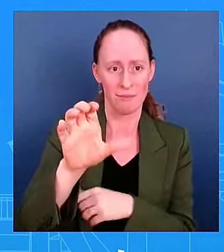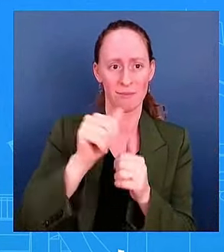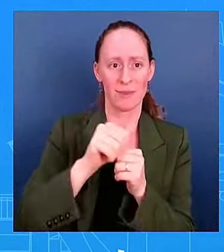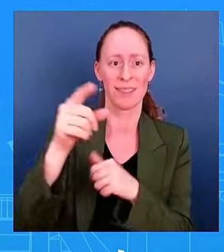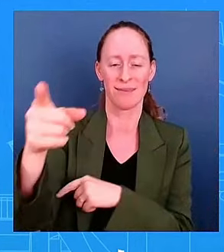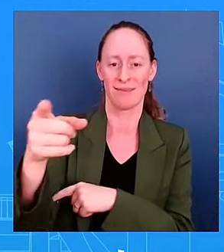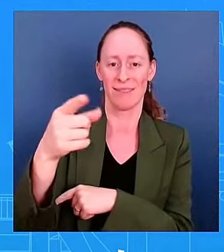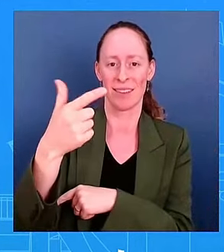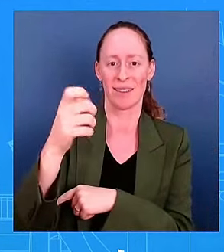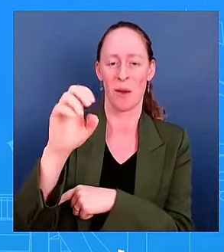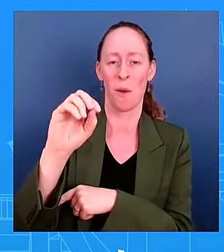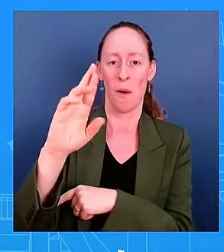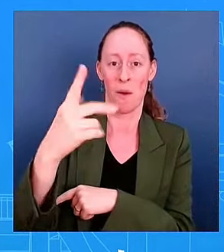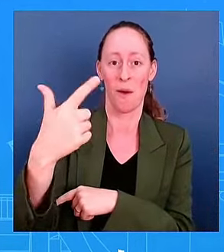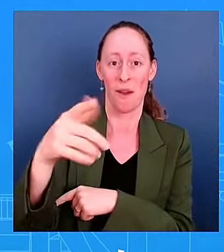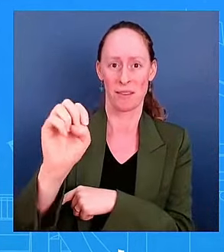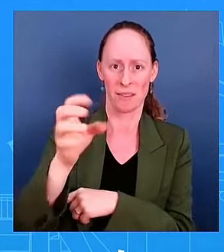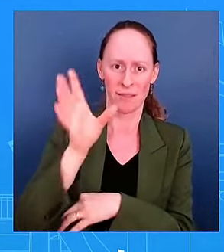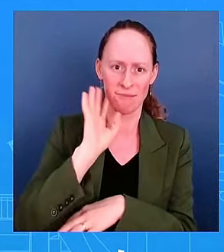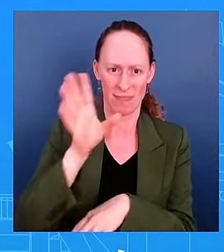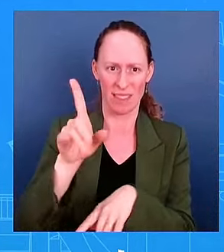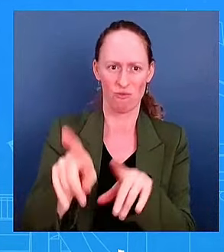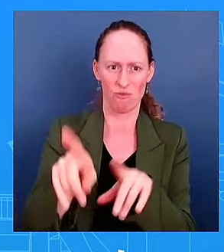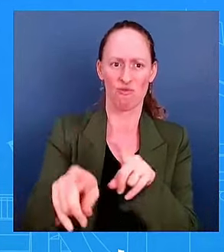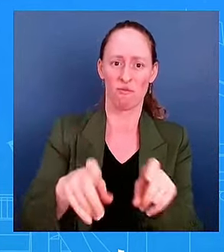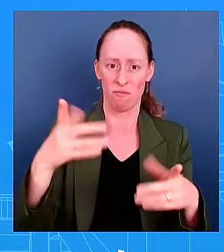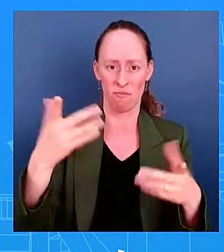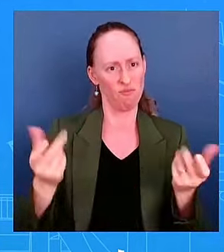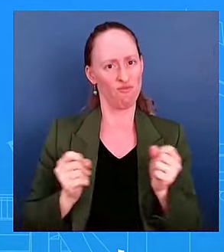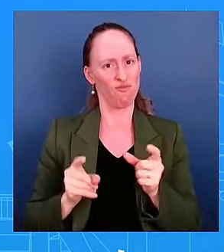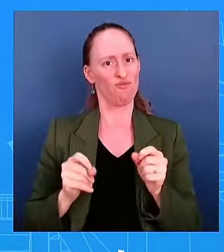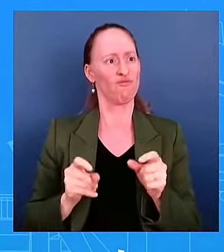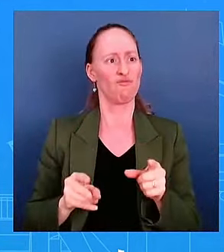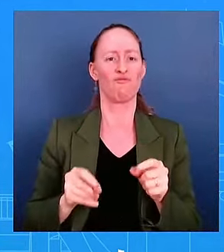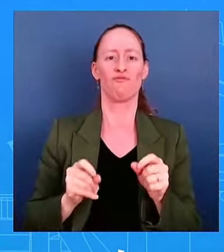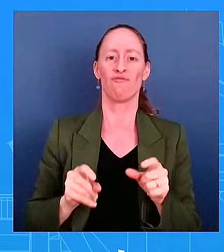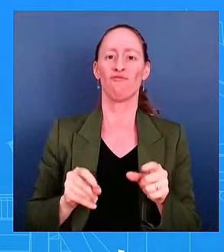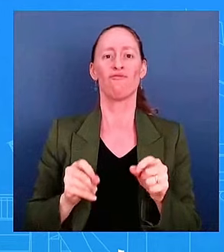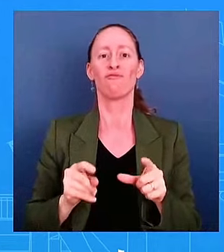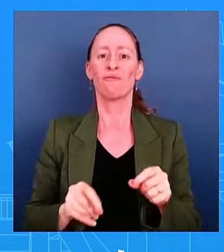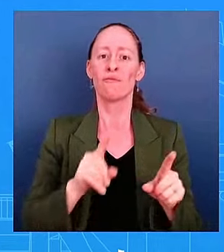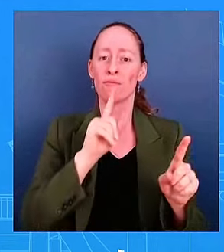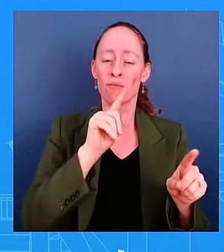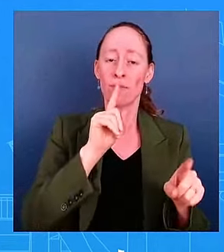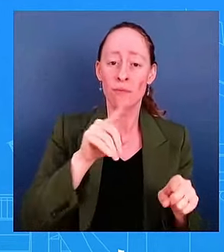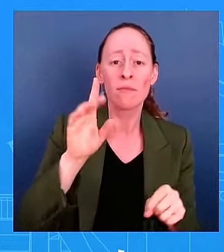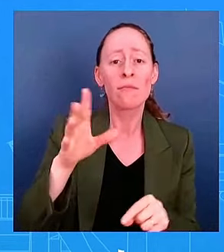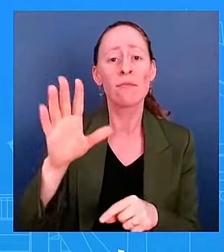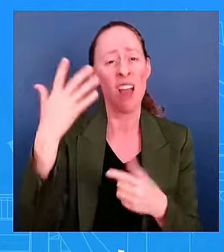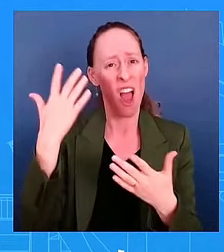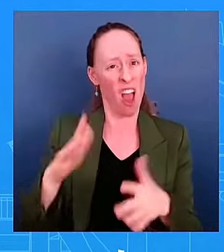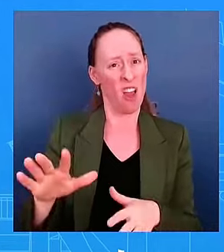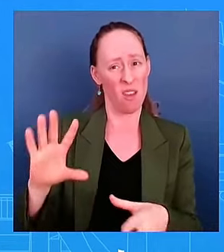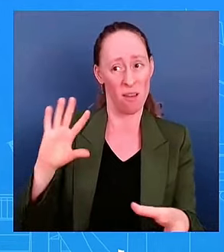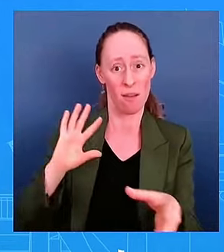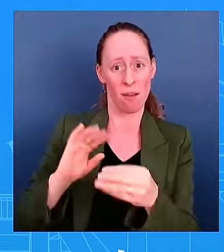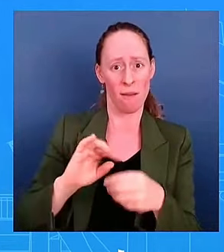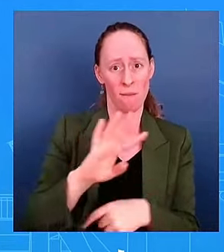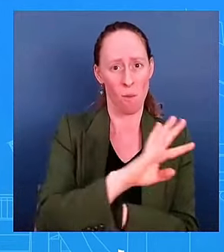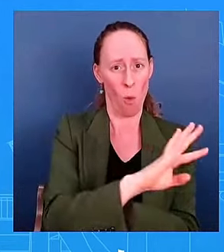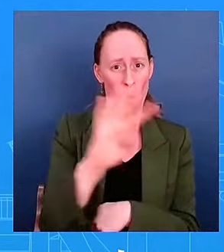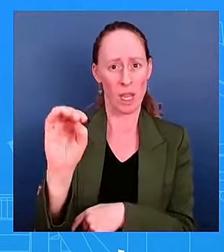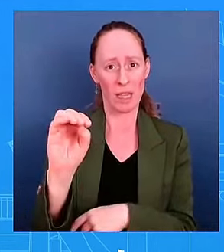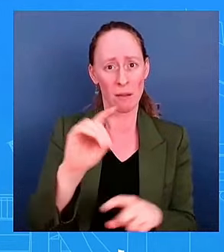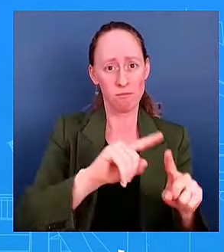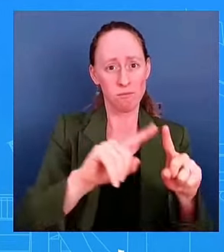done more than 40 interviews that have not been scripted. Interviews do not have a script, this year alone. So you'll see